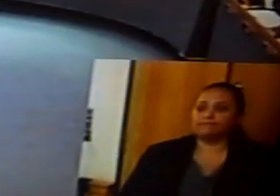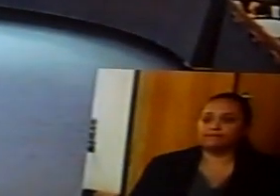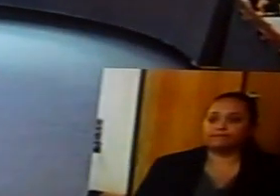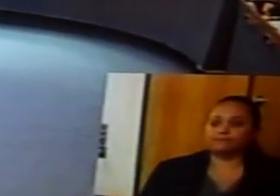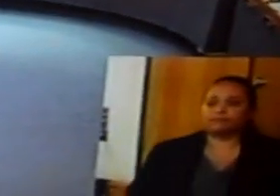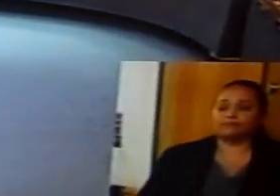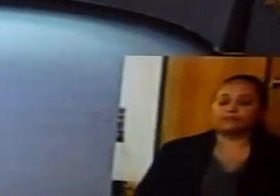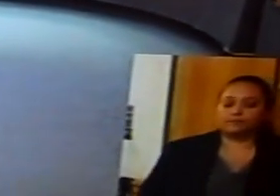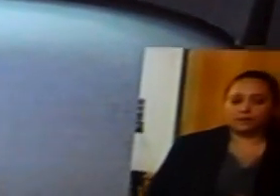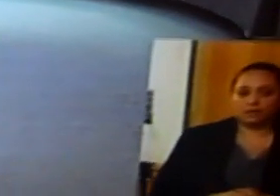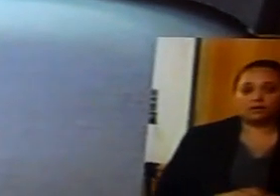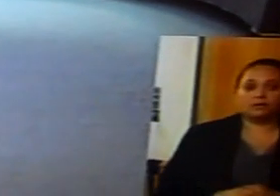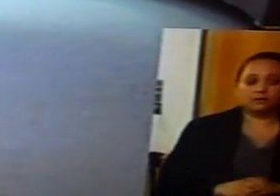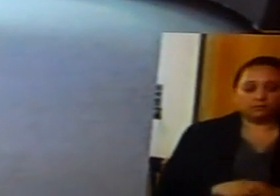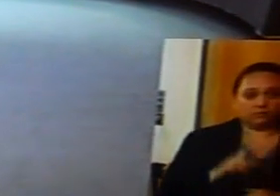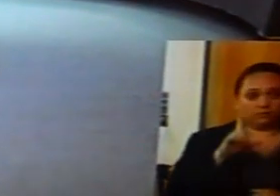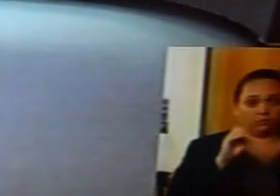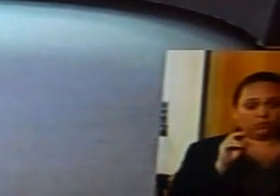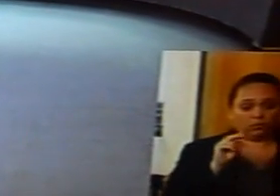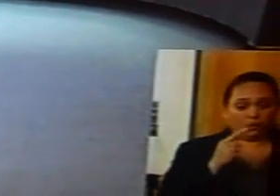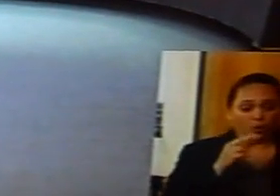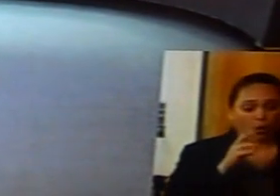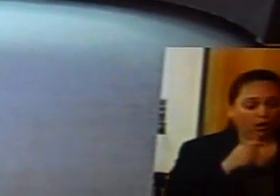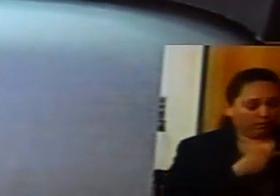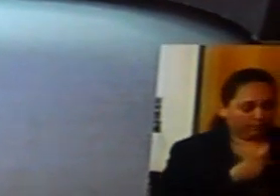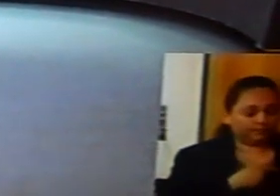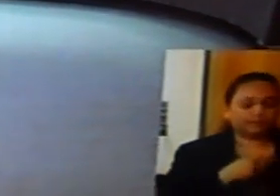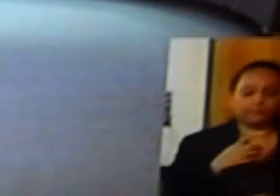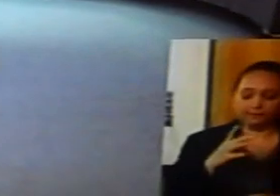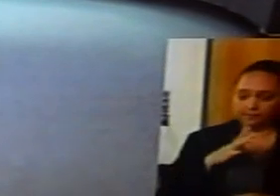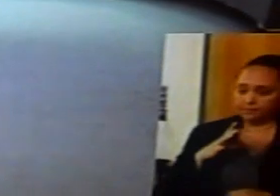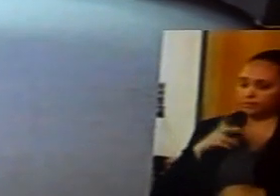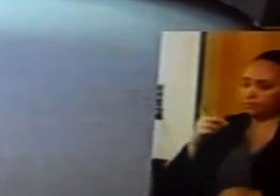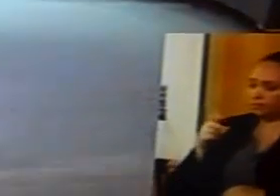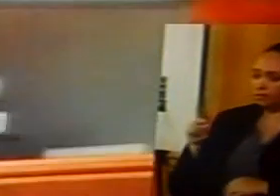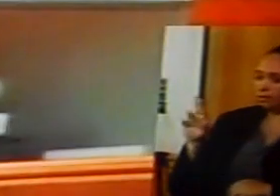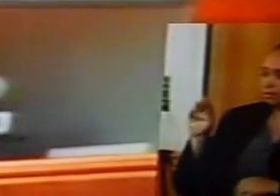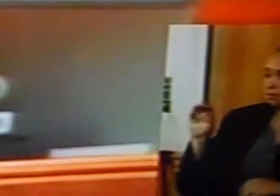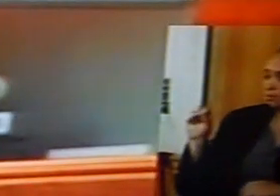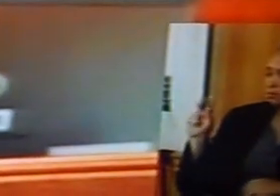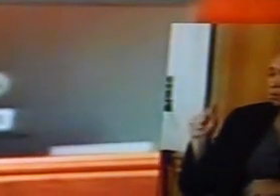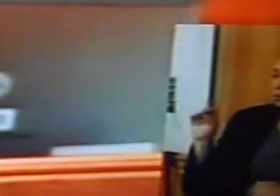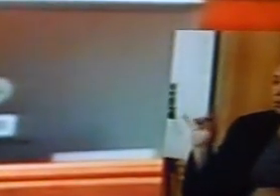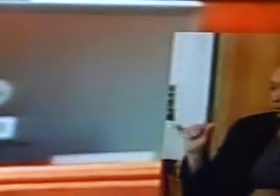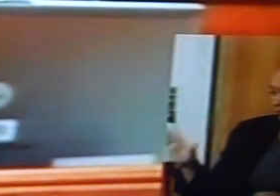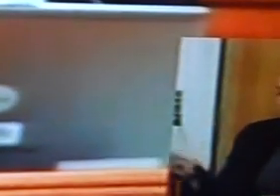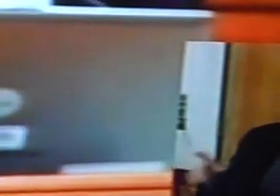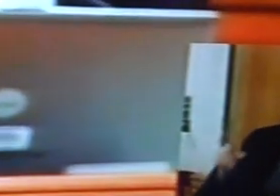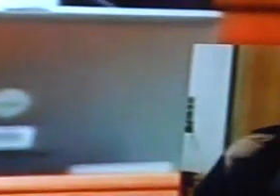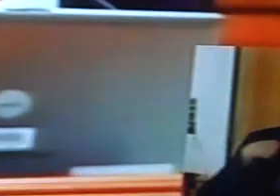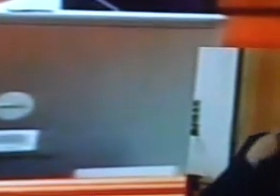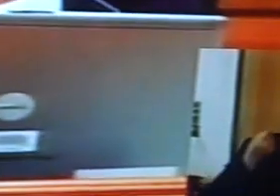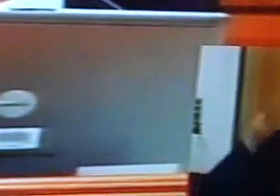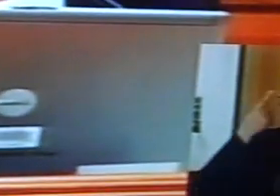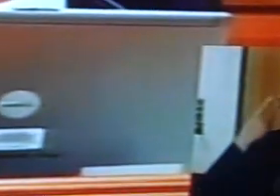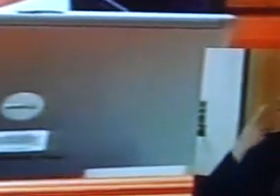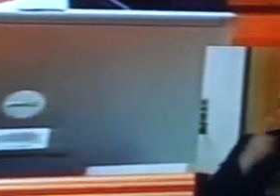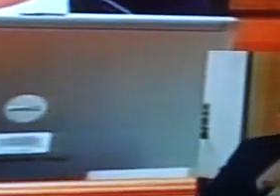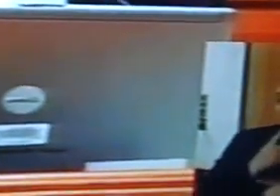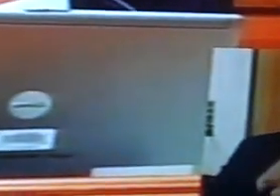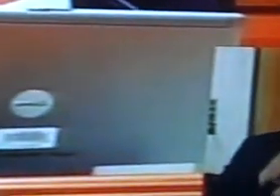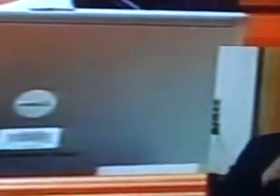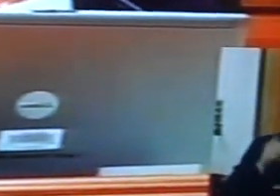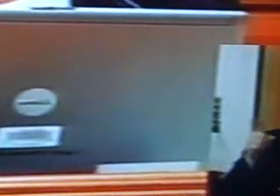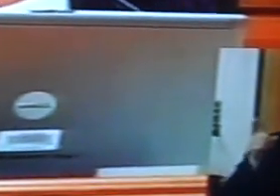Yes, Dr. Vandoya, so if I understood correctly, Mr. Lehman, if you don't save the district any money,